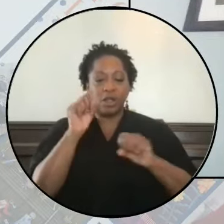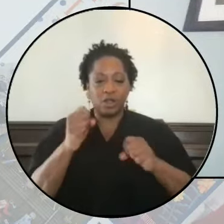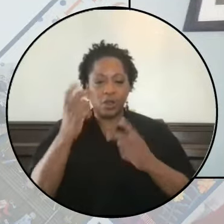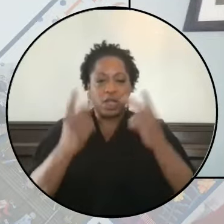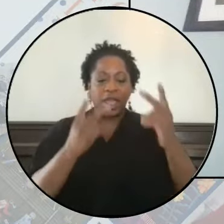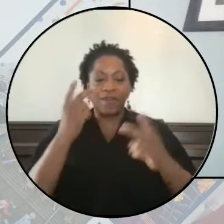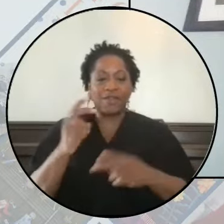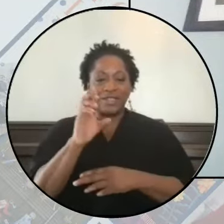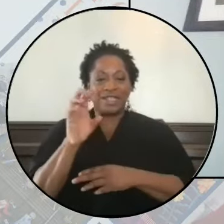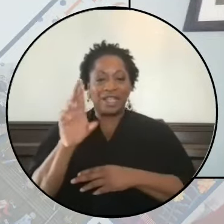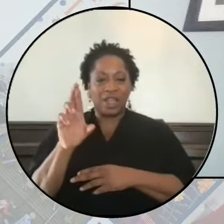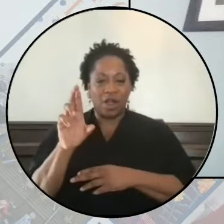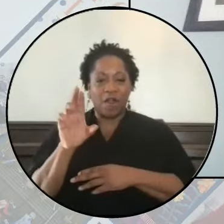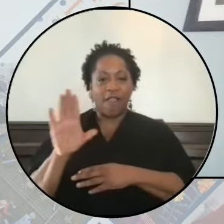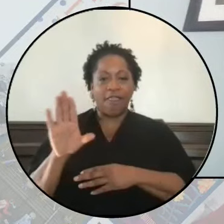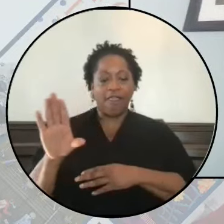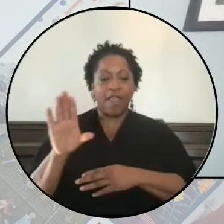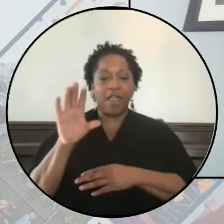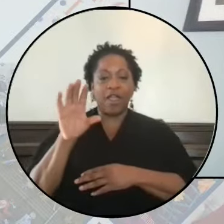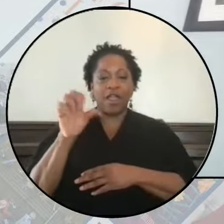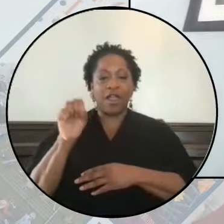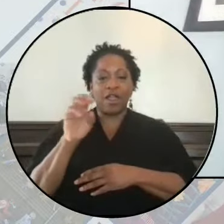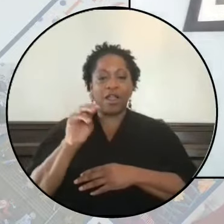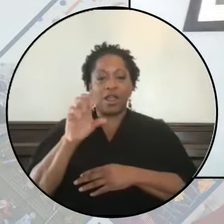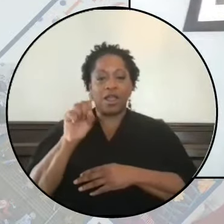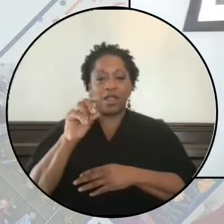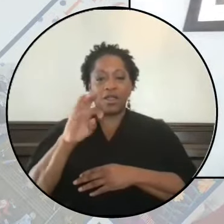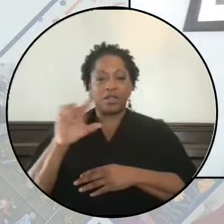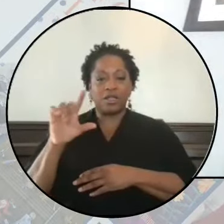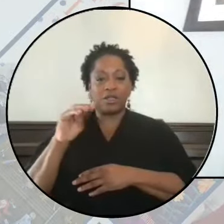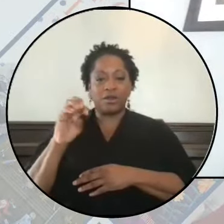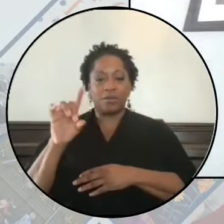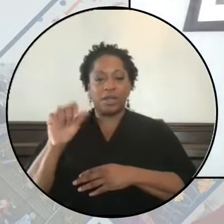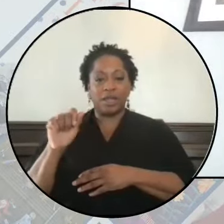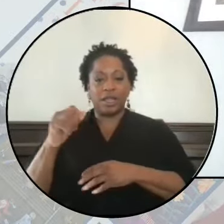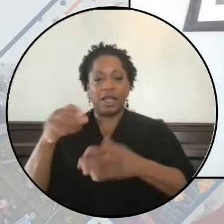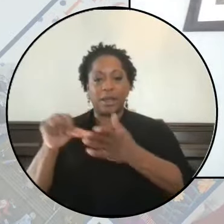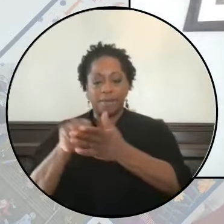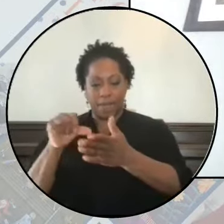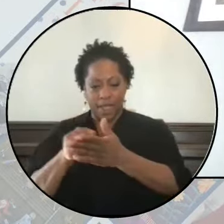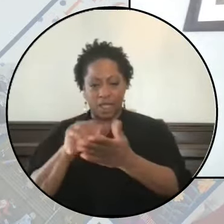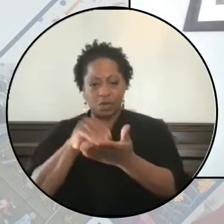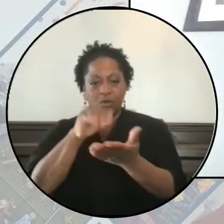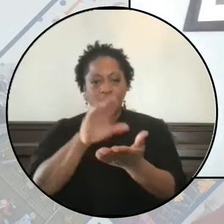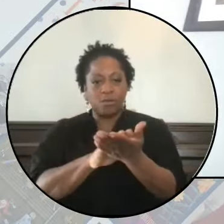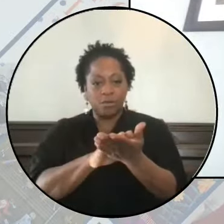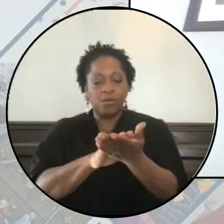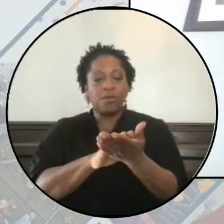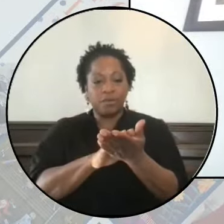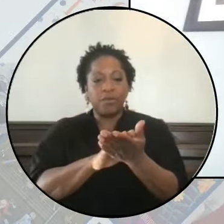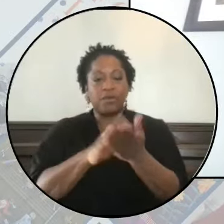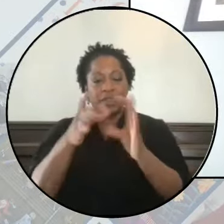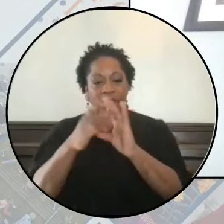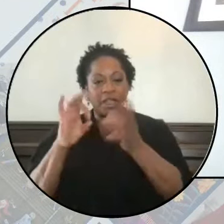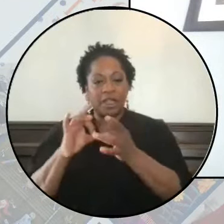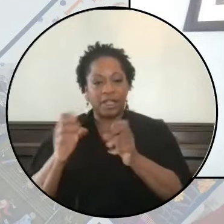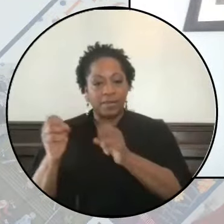Critical Resistance's social media pages where we've posted the link.